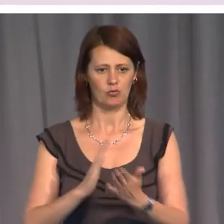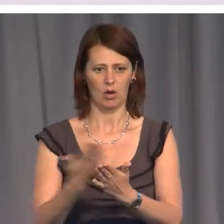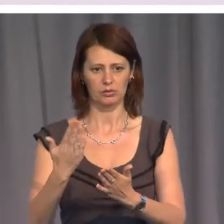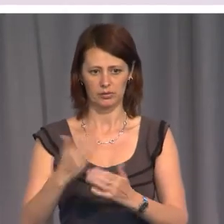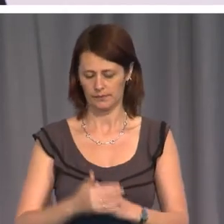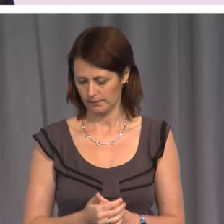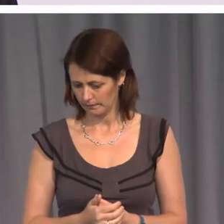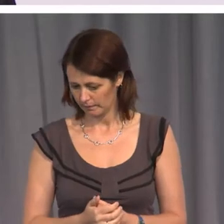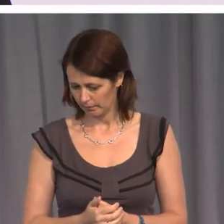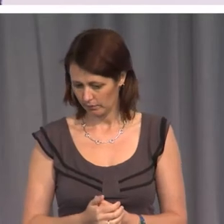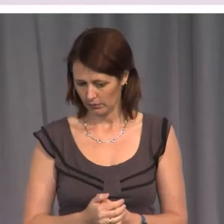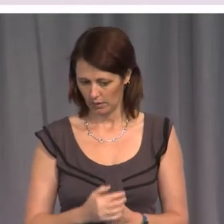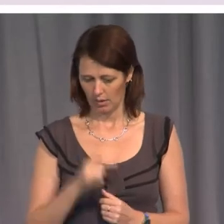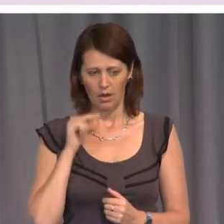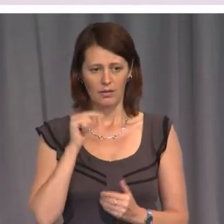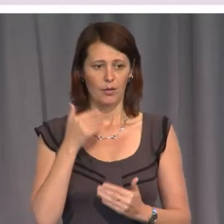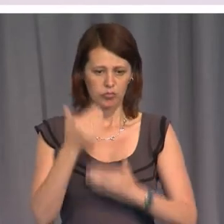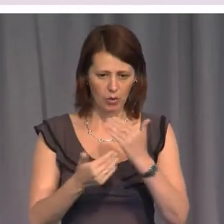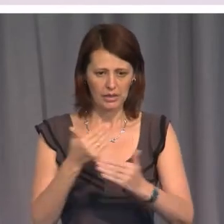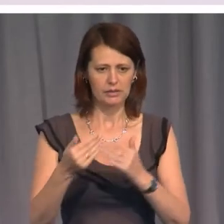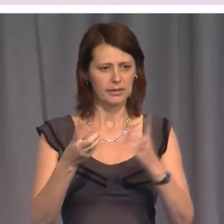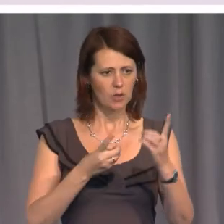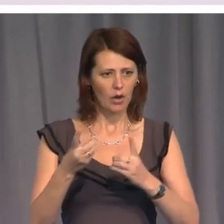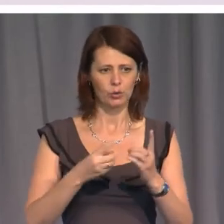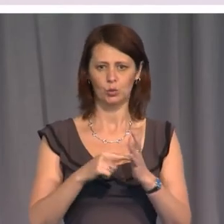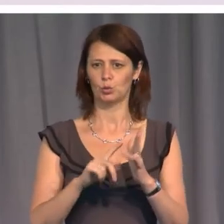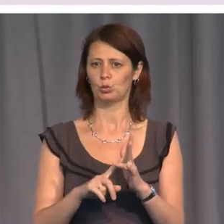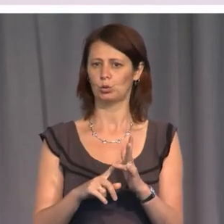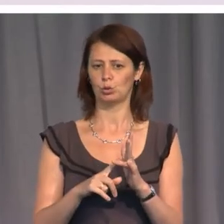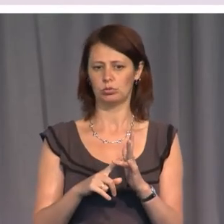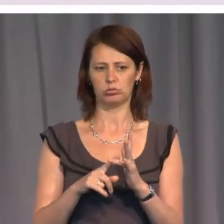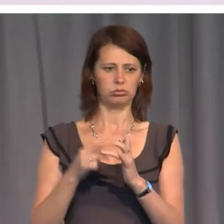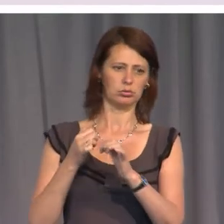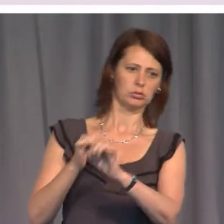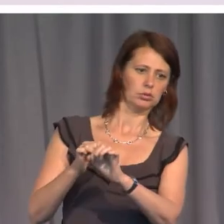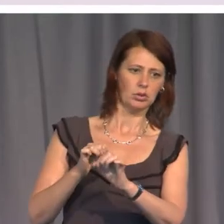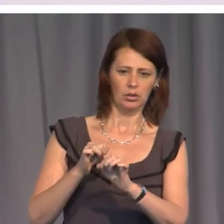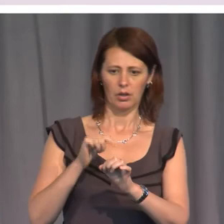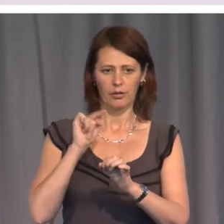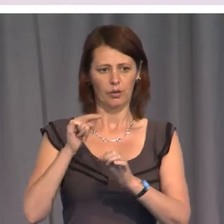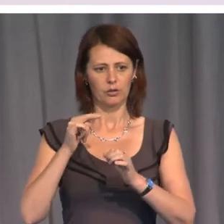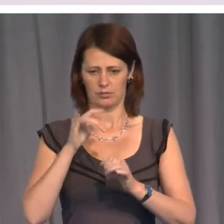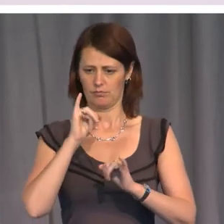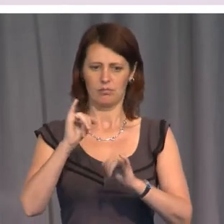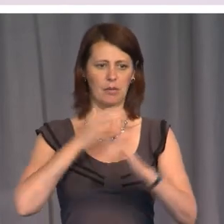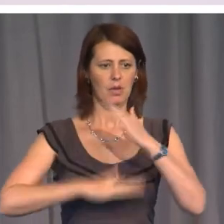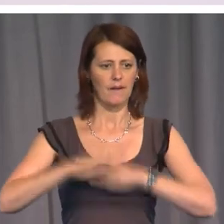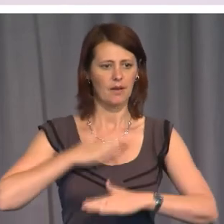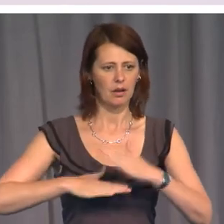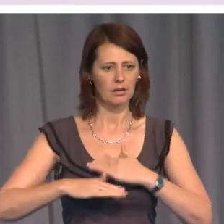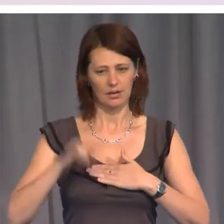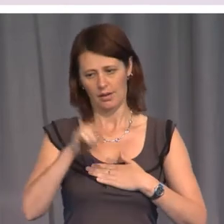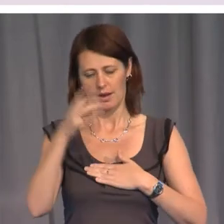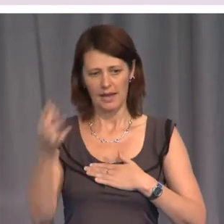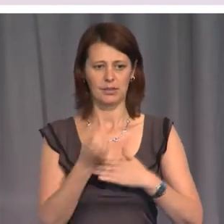been proved. A process designed to deter unfair behavior by officials must itself